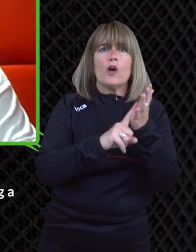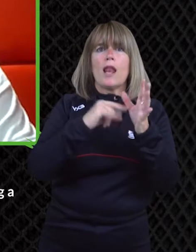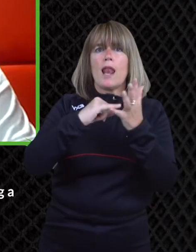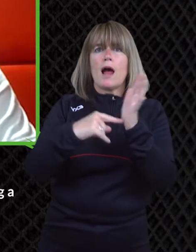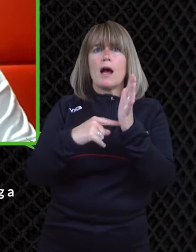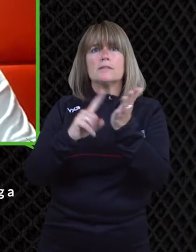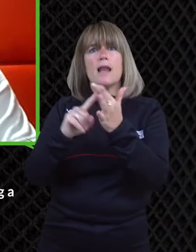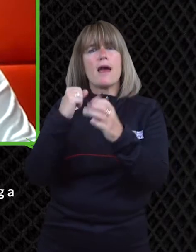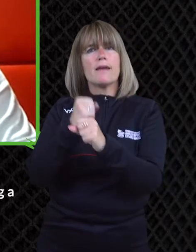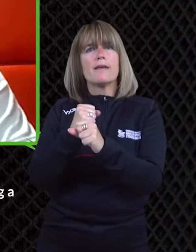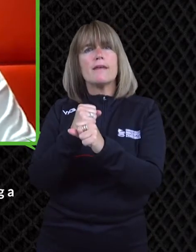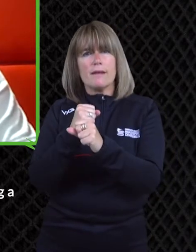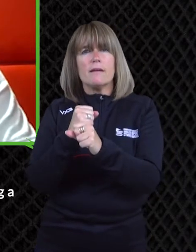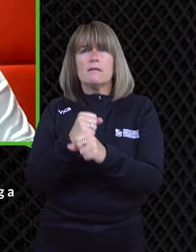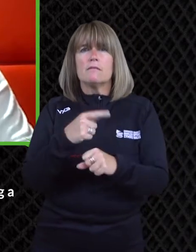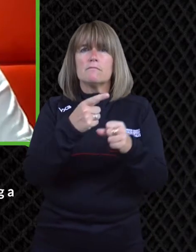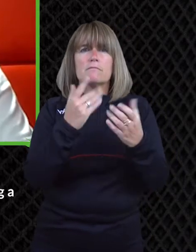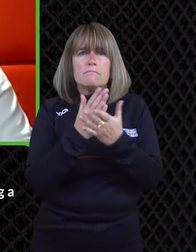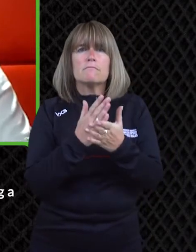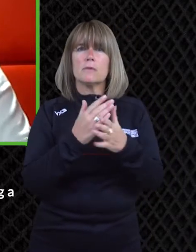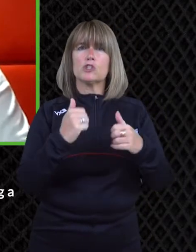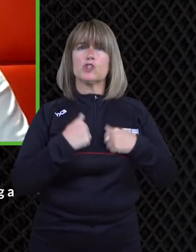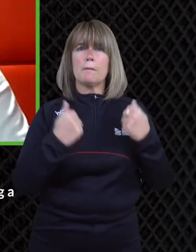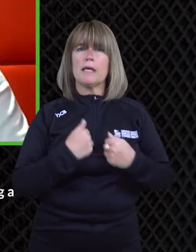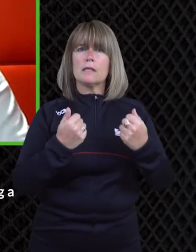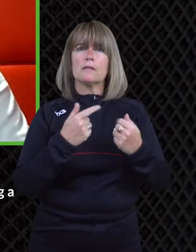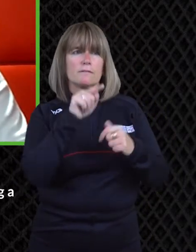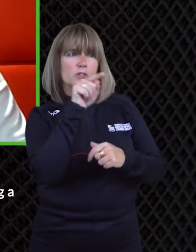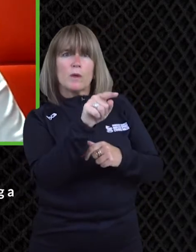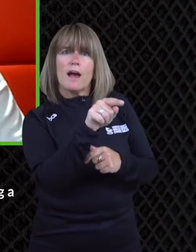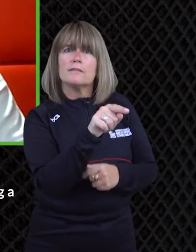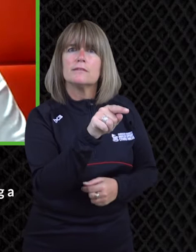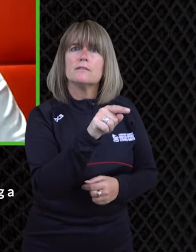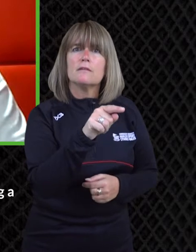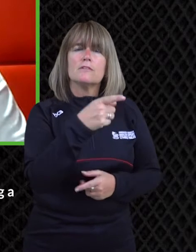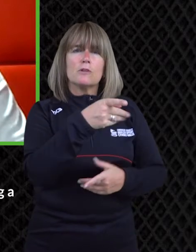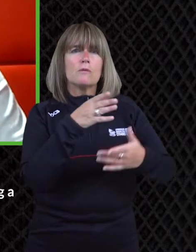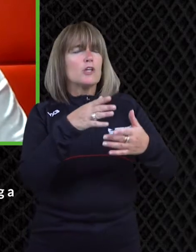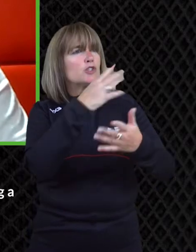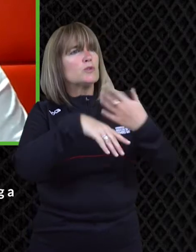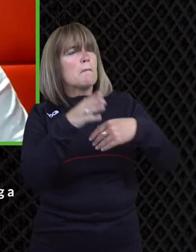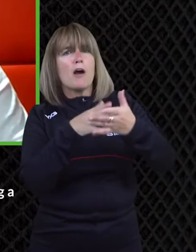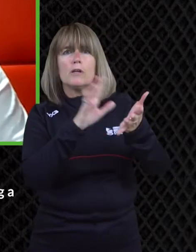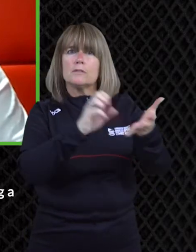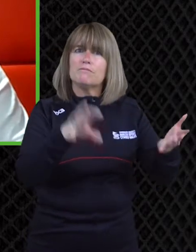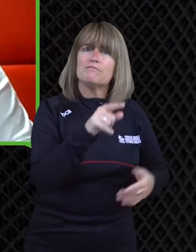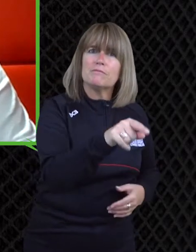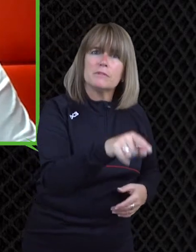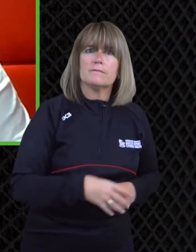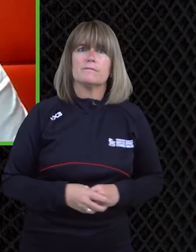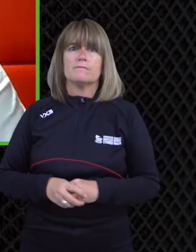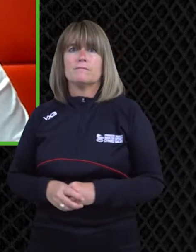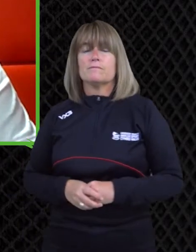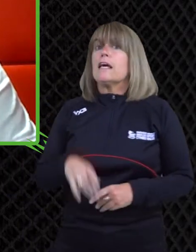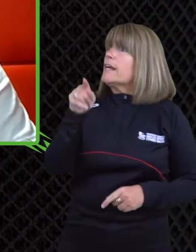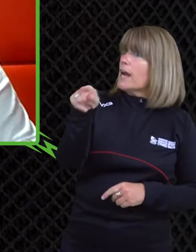is not assuming and and having a conversation with somebody to to to get clear more understanding of people's situations so i